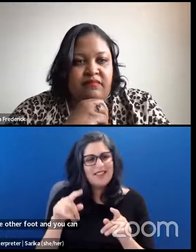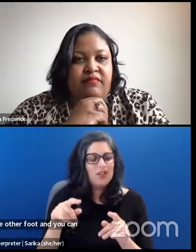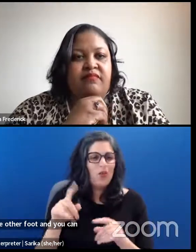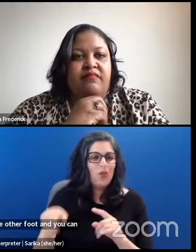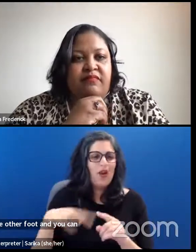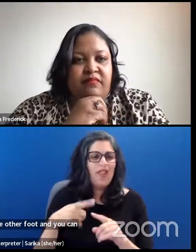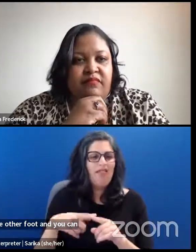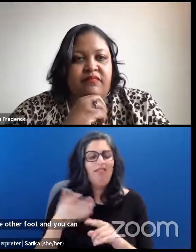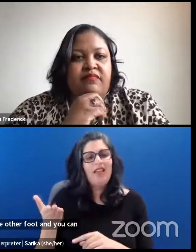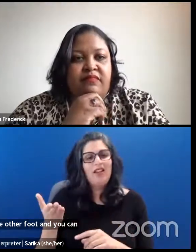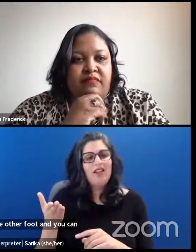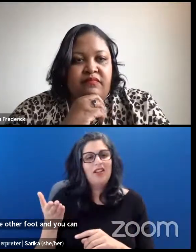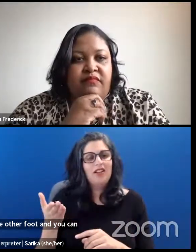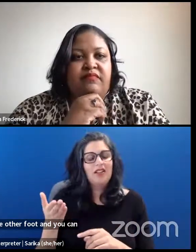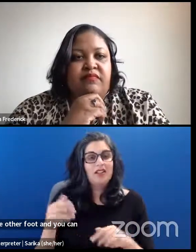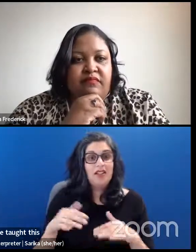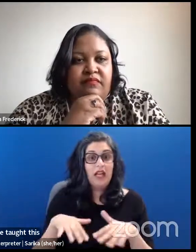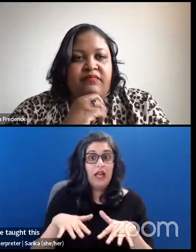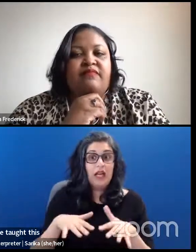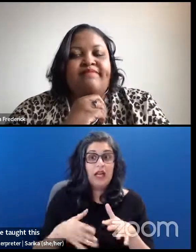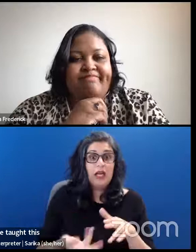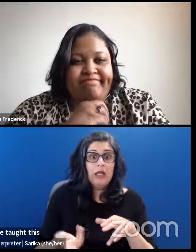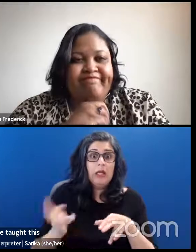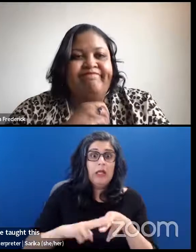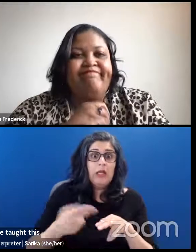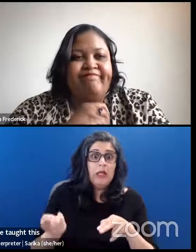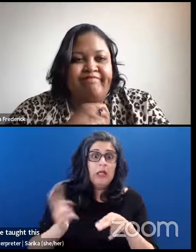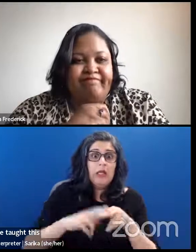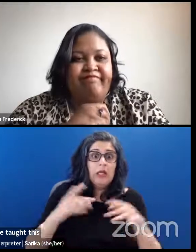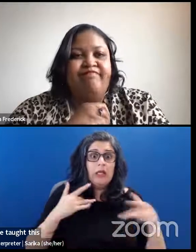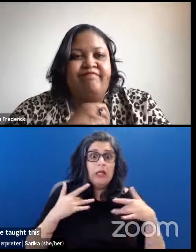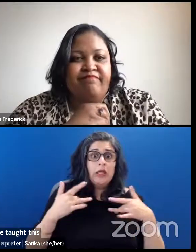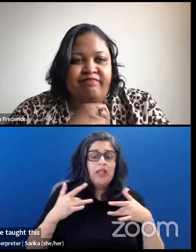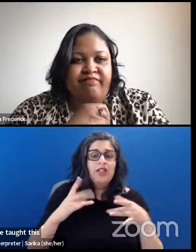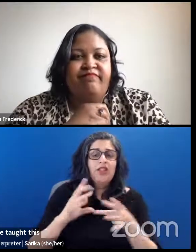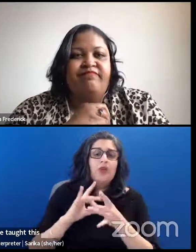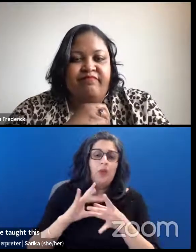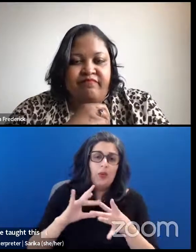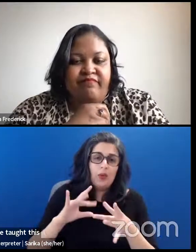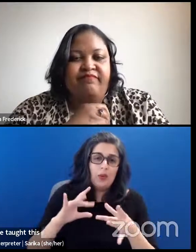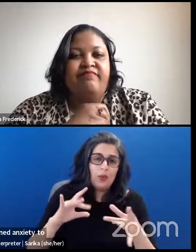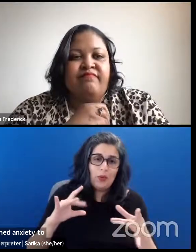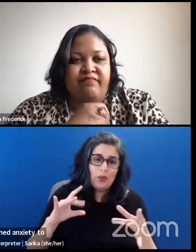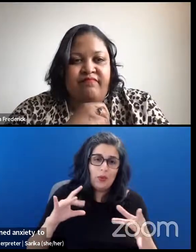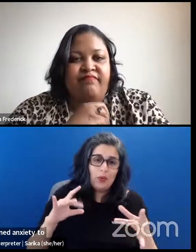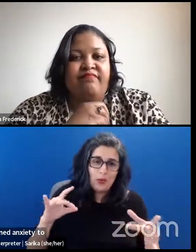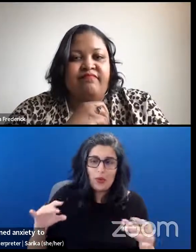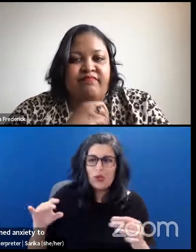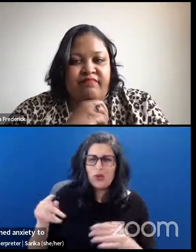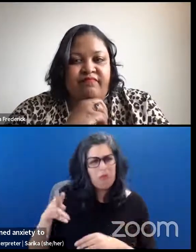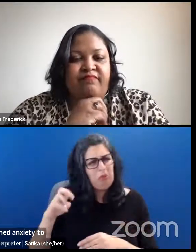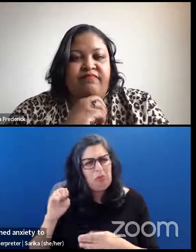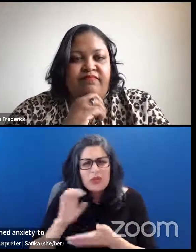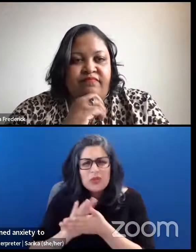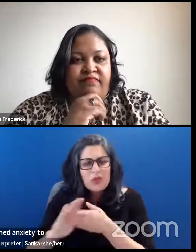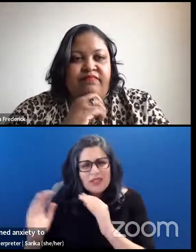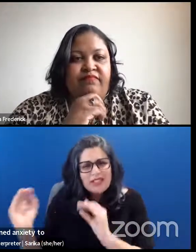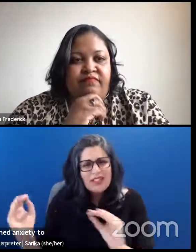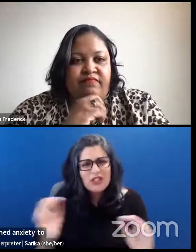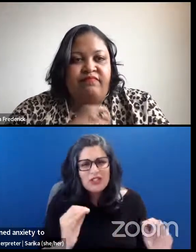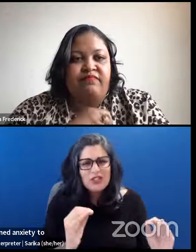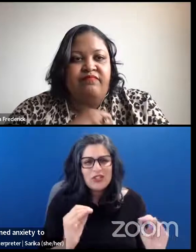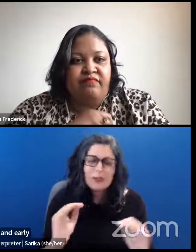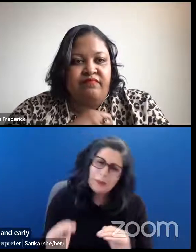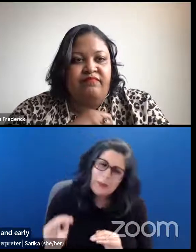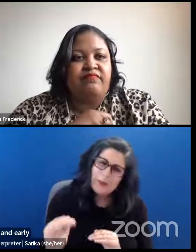when, when there's heightened anxiety to, to let it go in preschools and, and early education. So that's